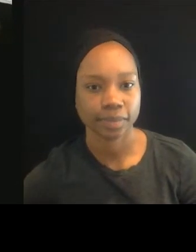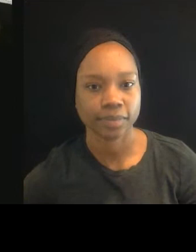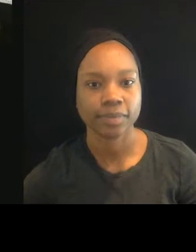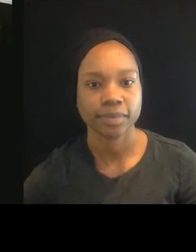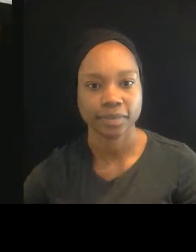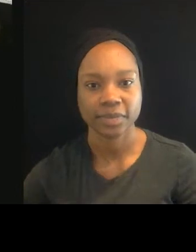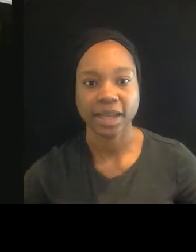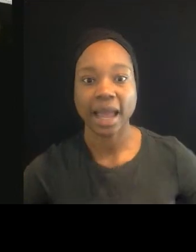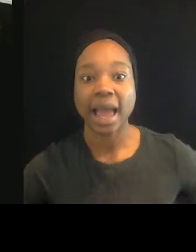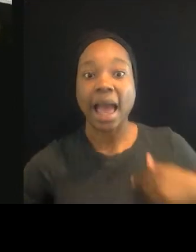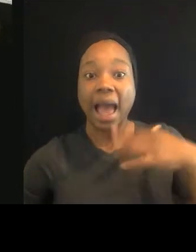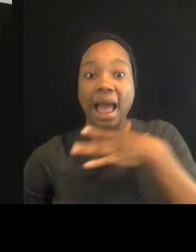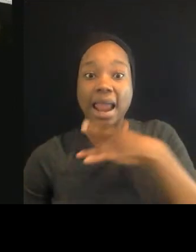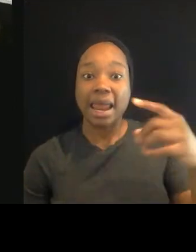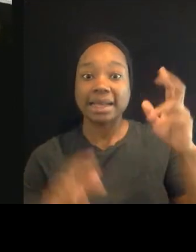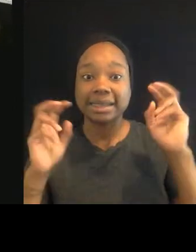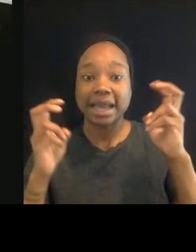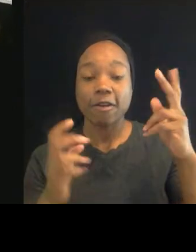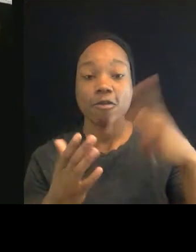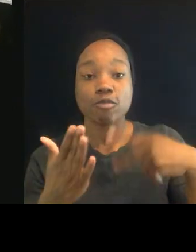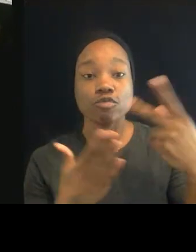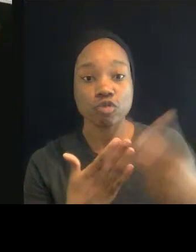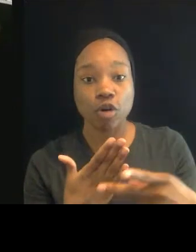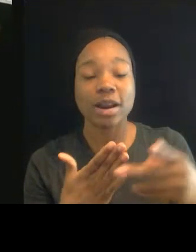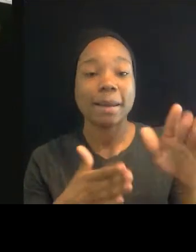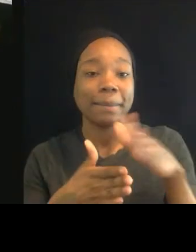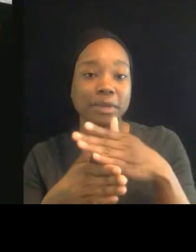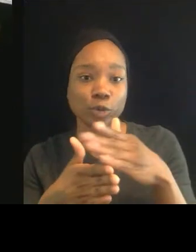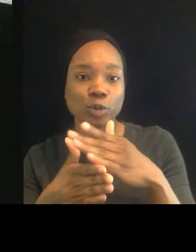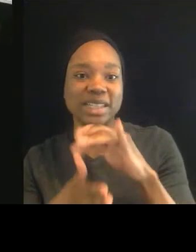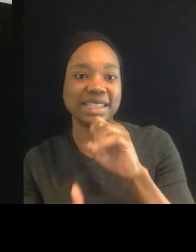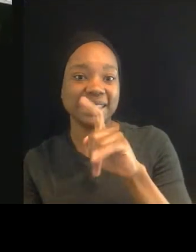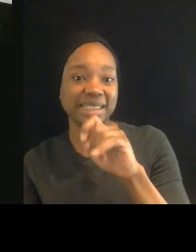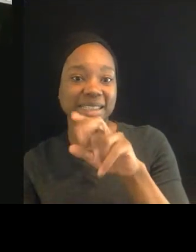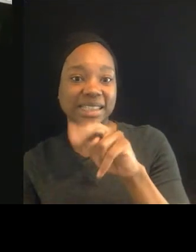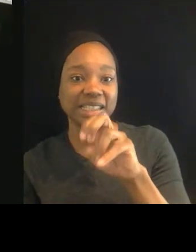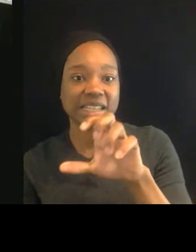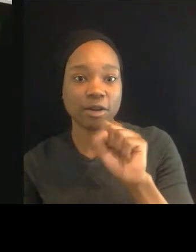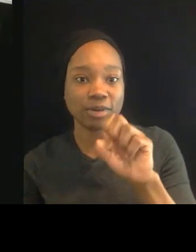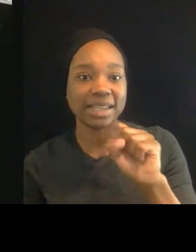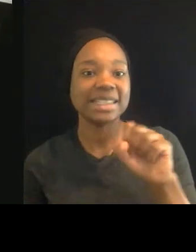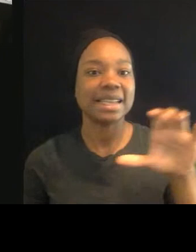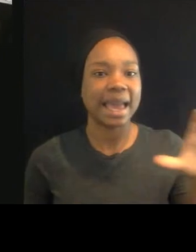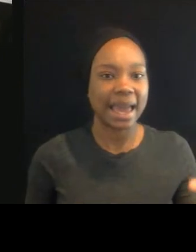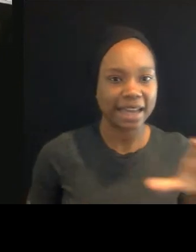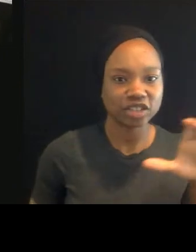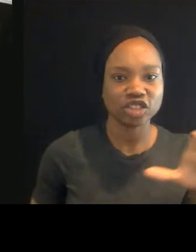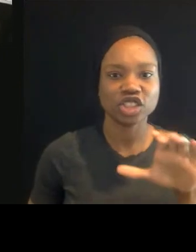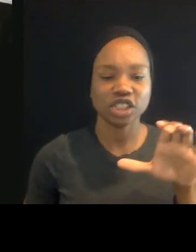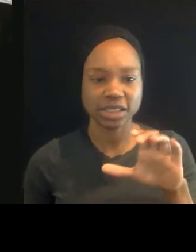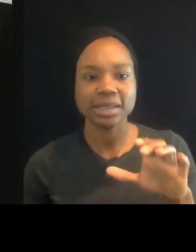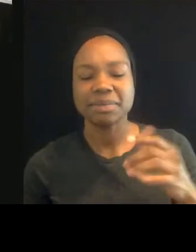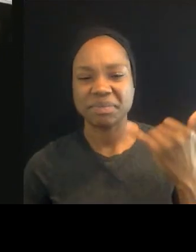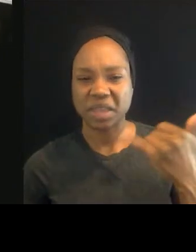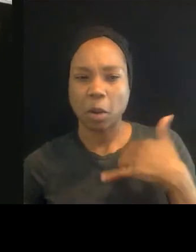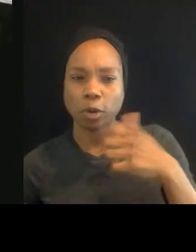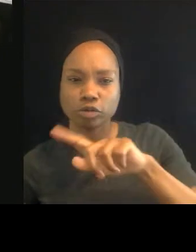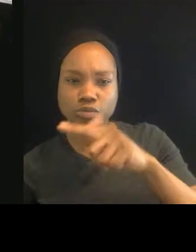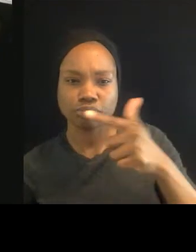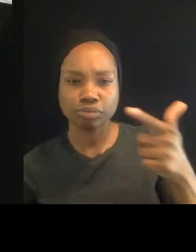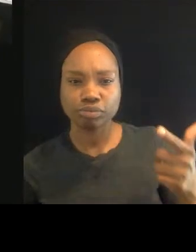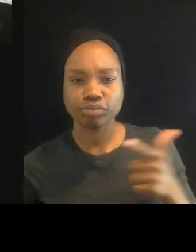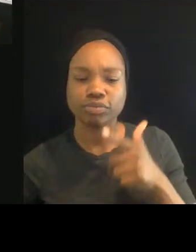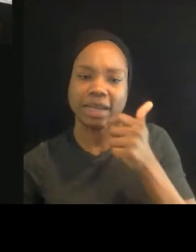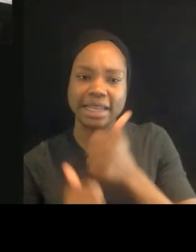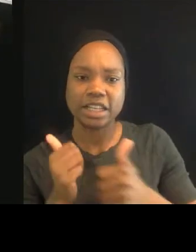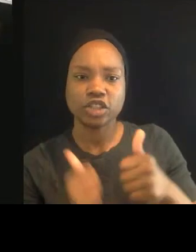You've given us permission to sit with the stillness. Now I'm going to wheel it around. And I'd love to hear more from each of you about